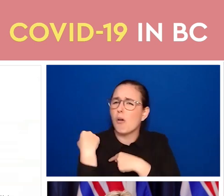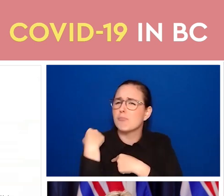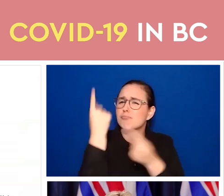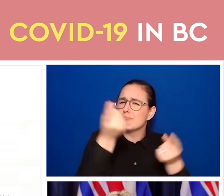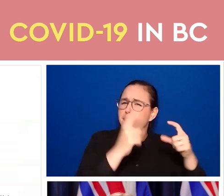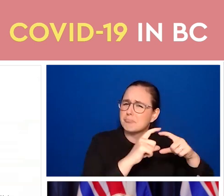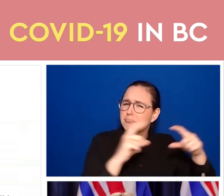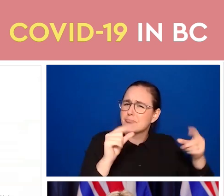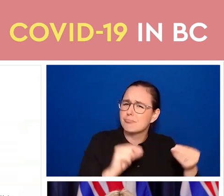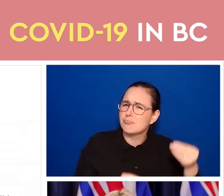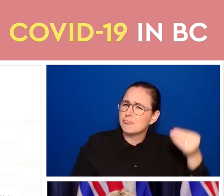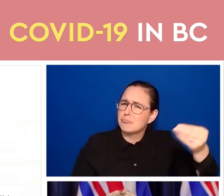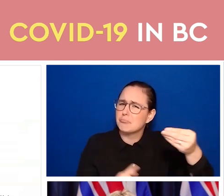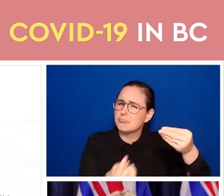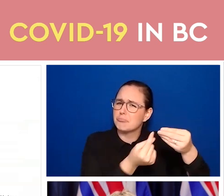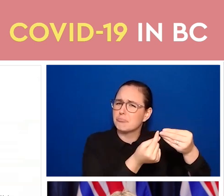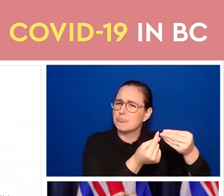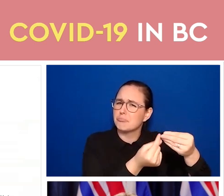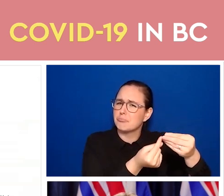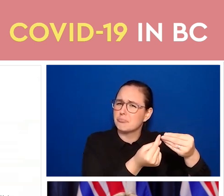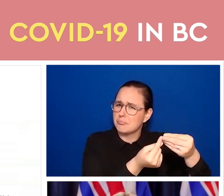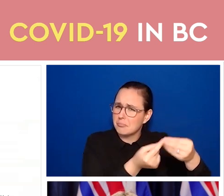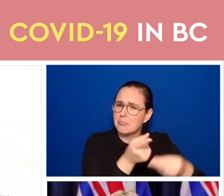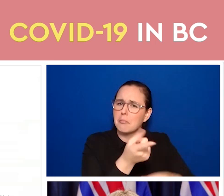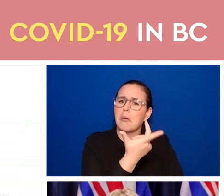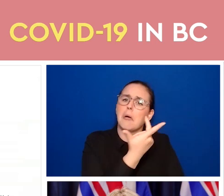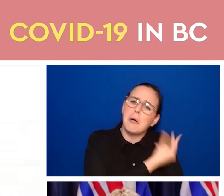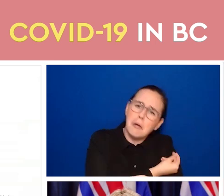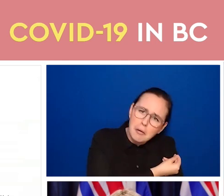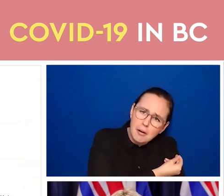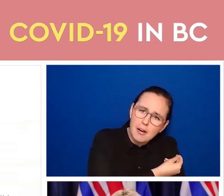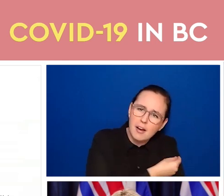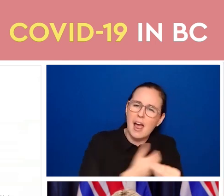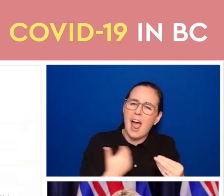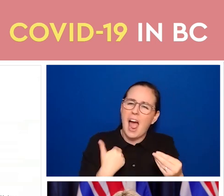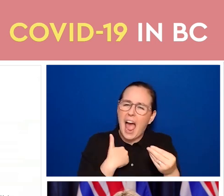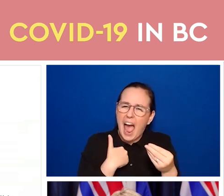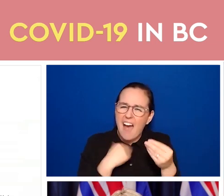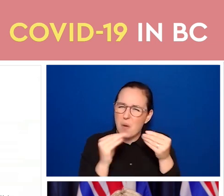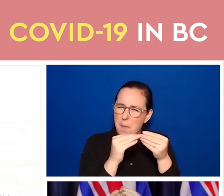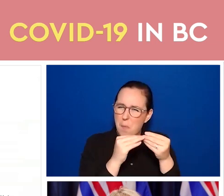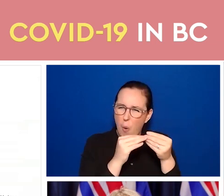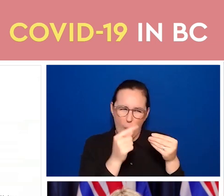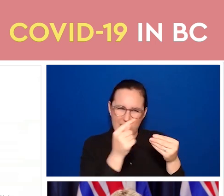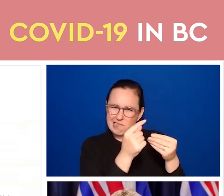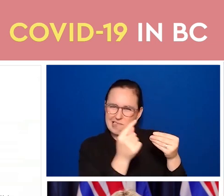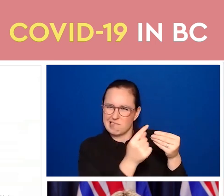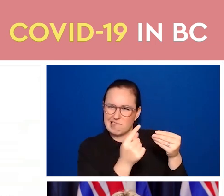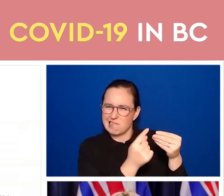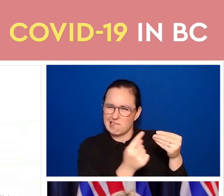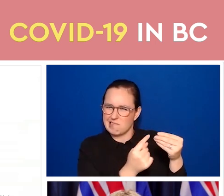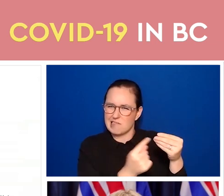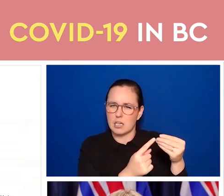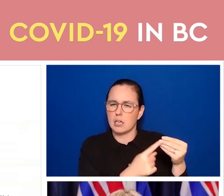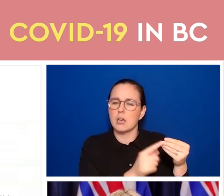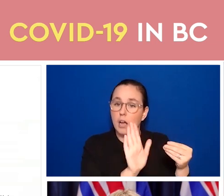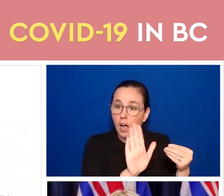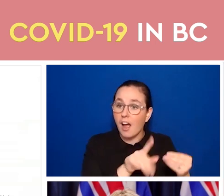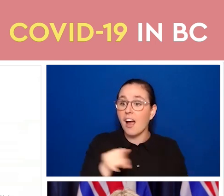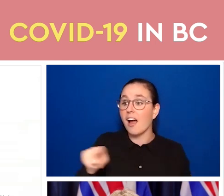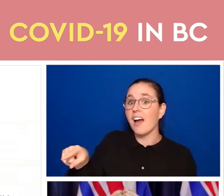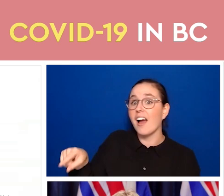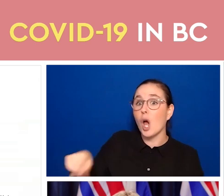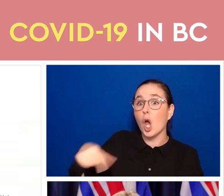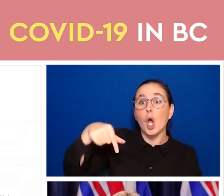on them that's visible to people. As well, the QR code is more secure because it's directly